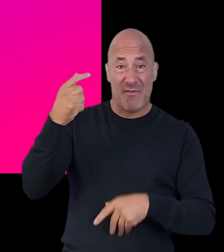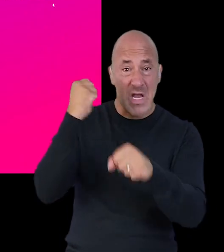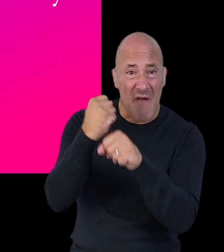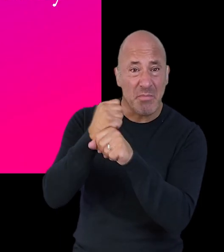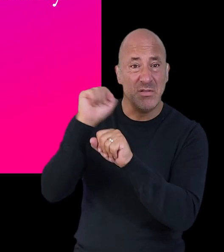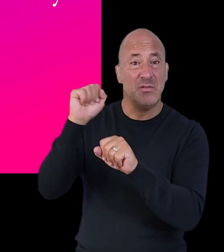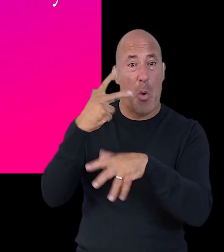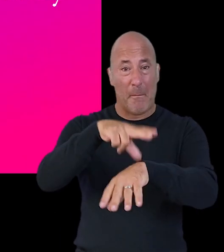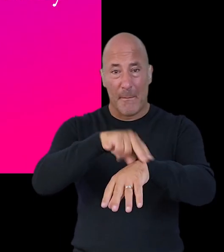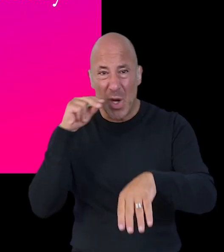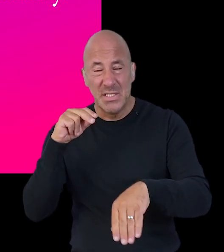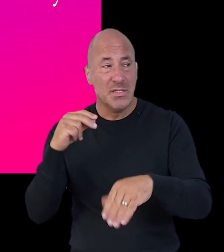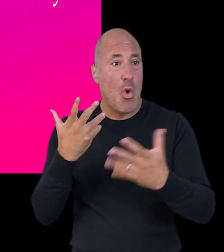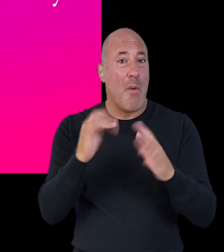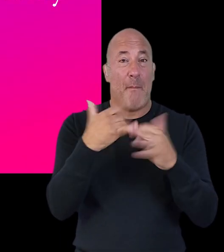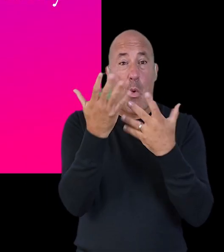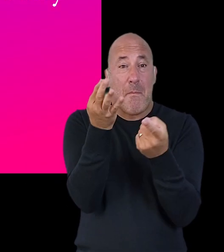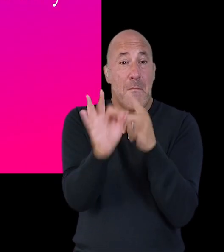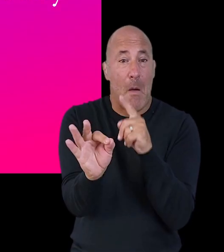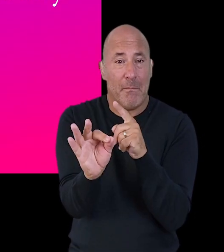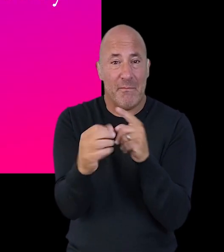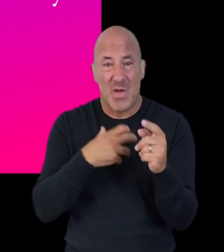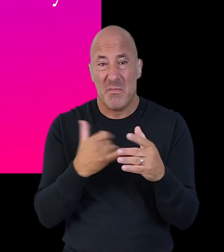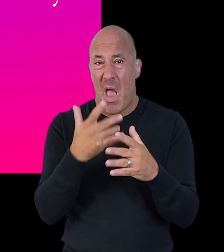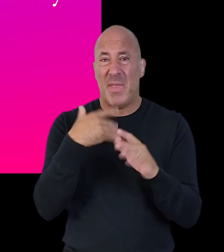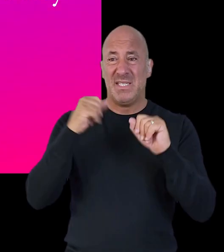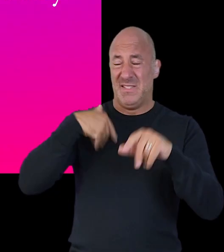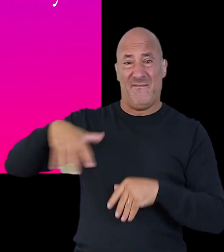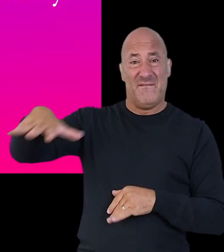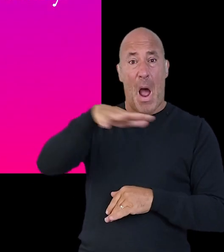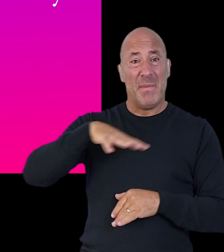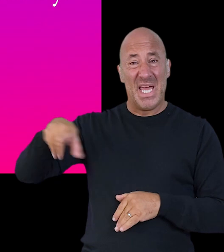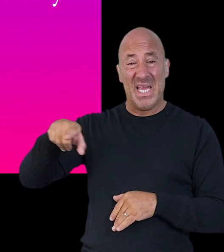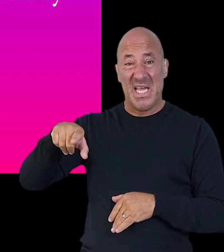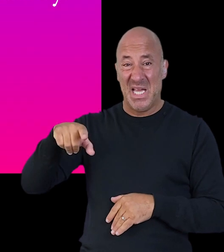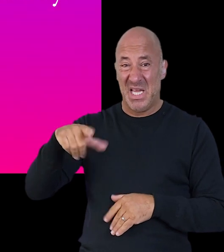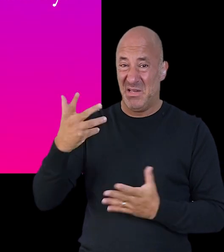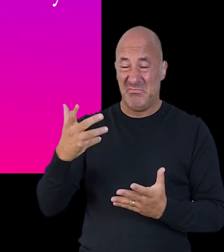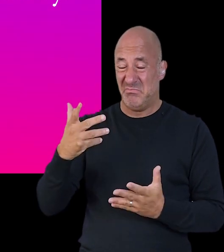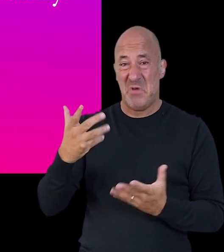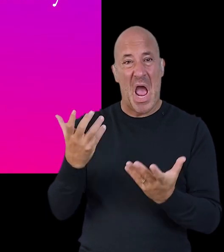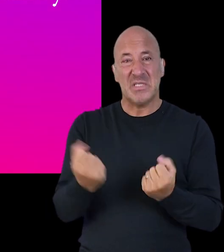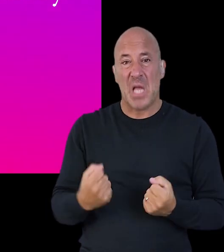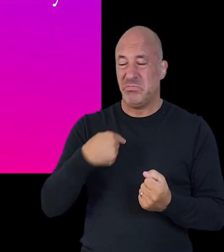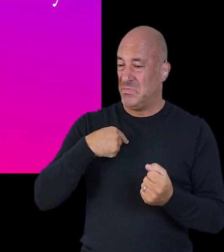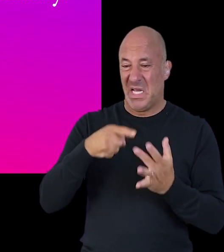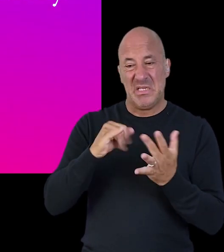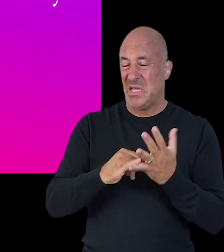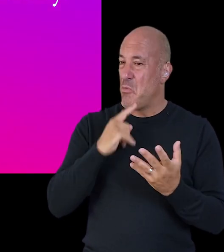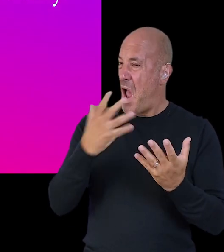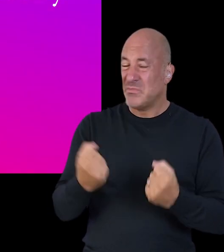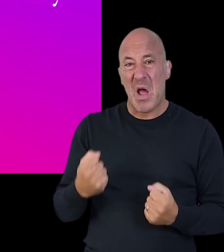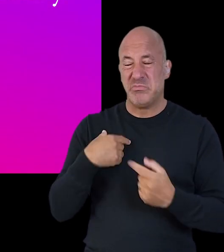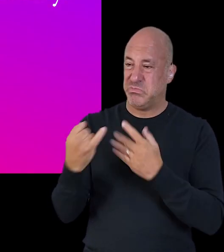your fear may be of the government or the police in your own country but it might be more specific it might be that you have a problem with